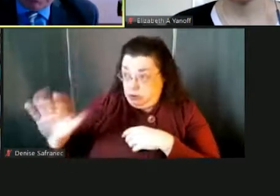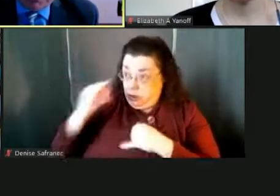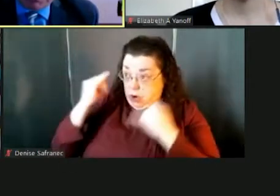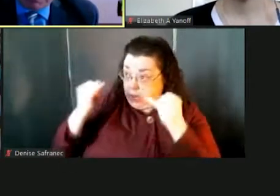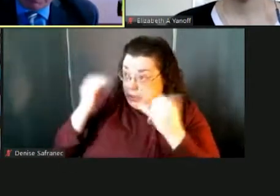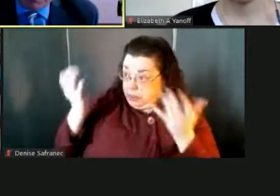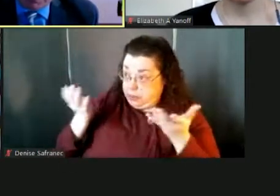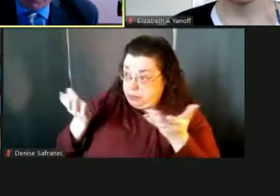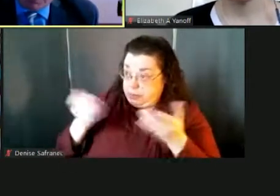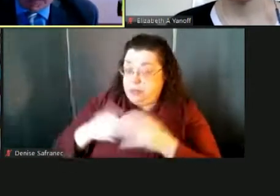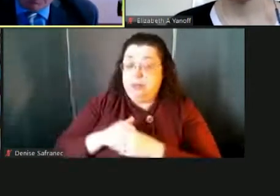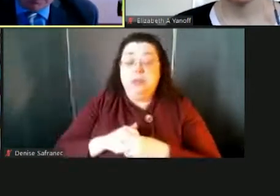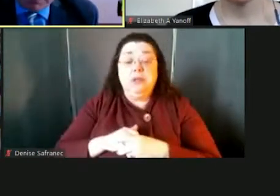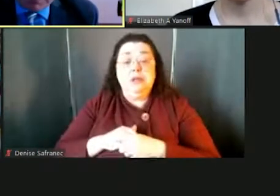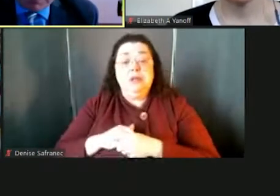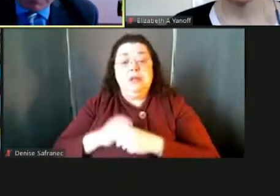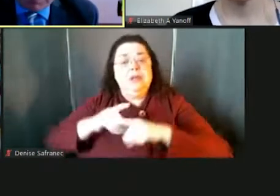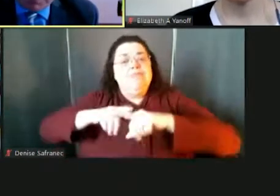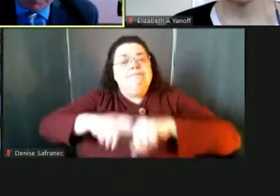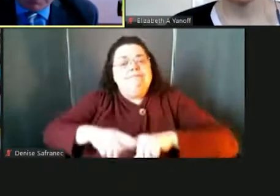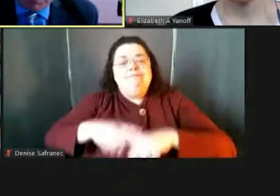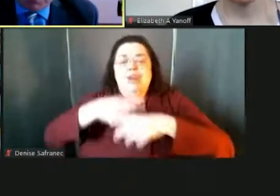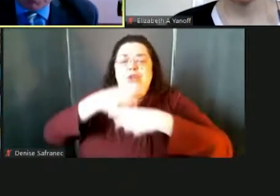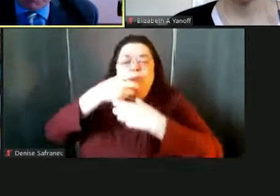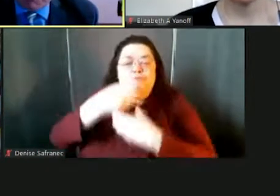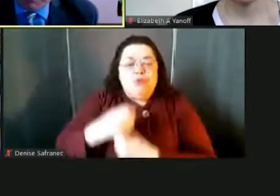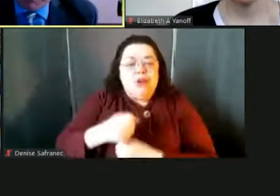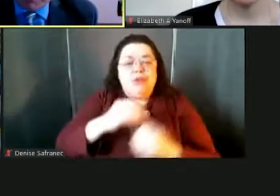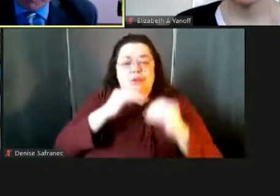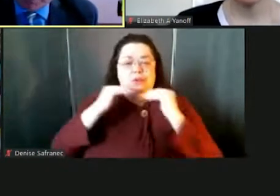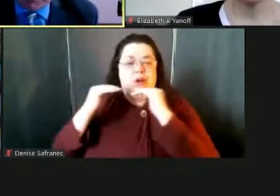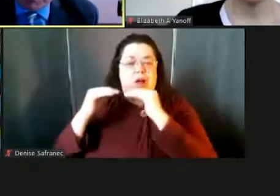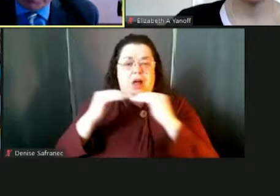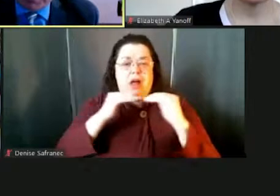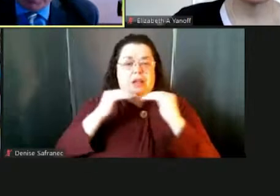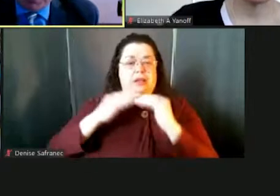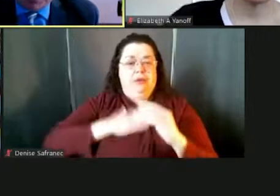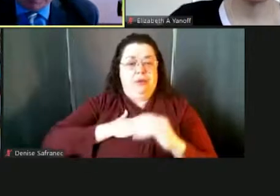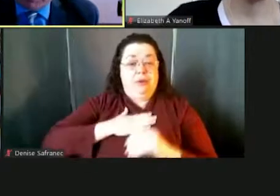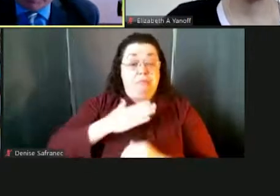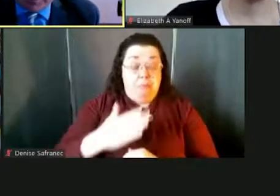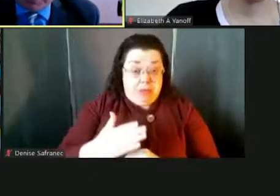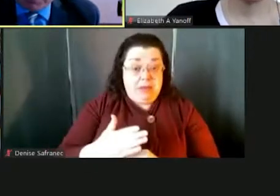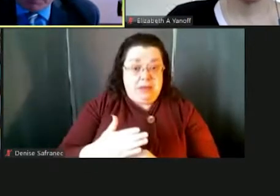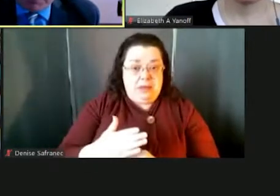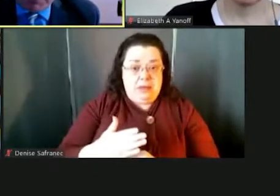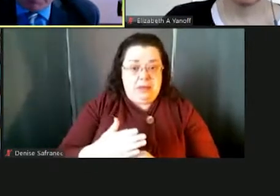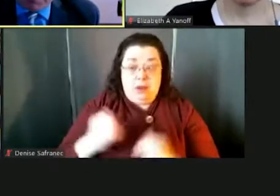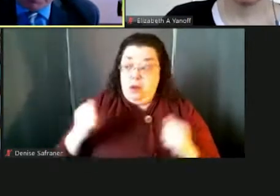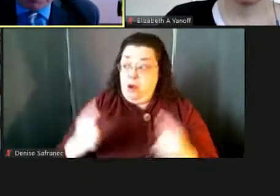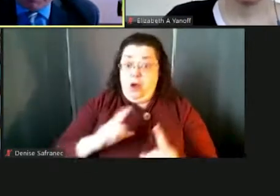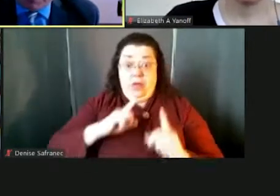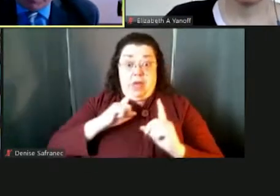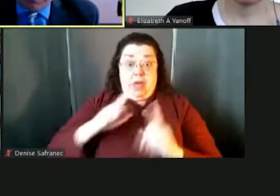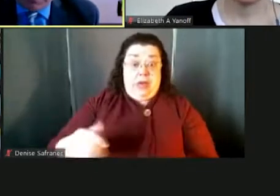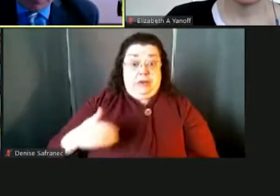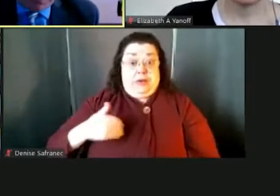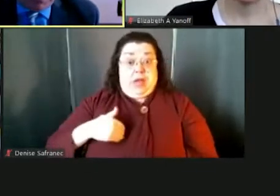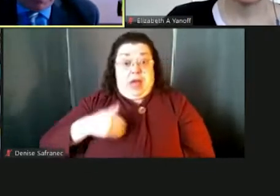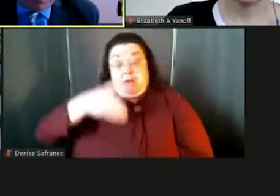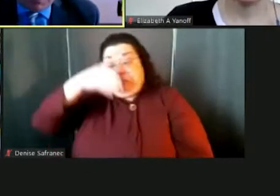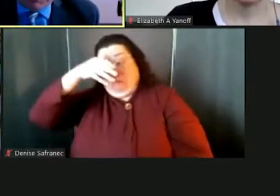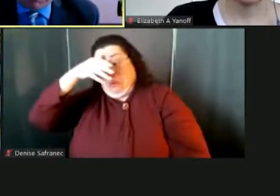your colleagues and your network that's available to you to admit and acknowledge you don't have all the answers. We've never done this before